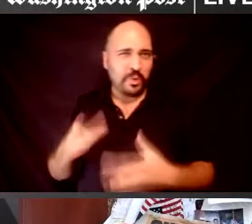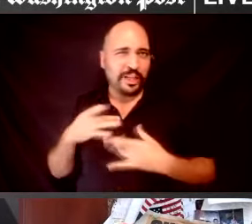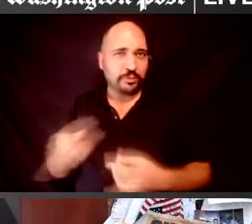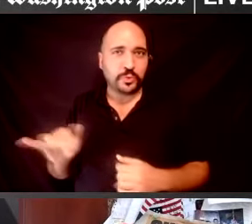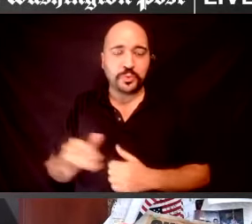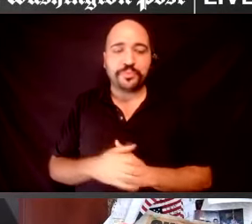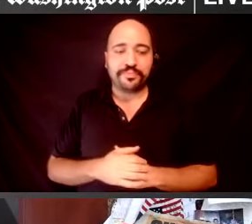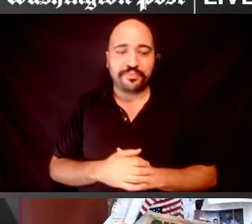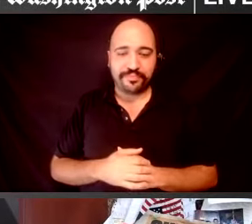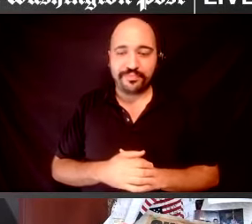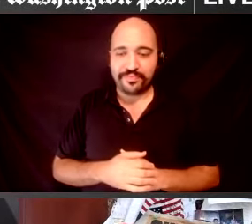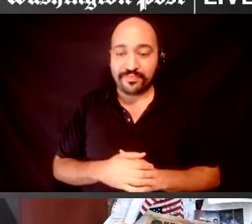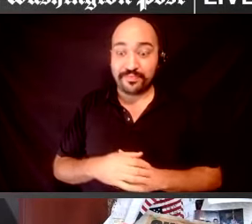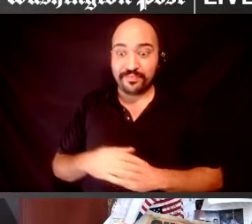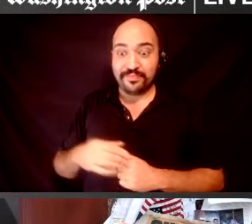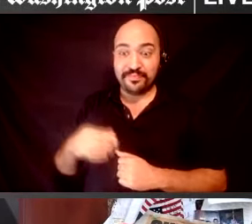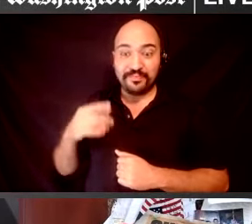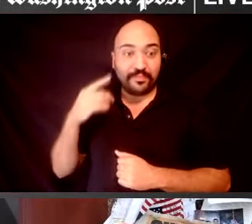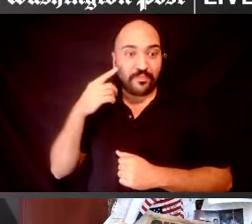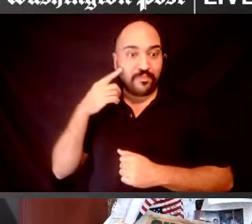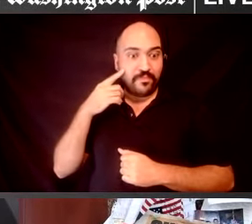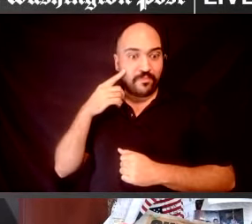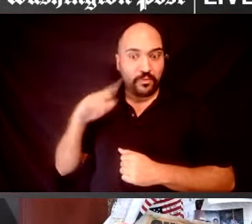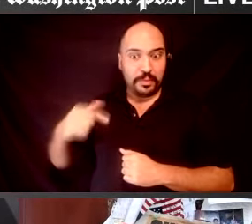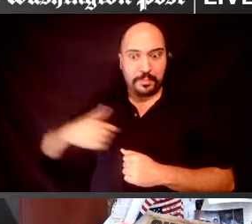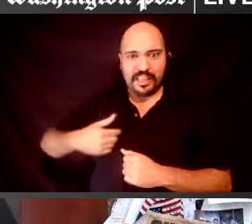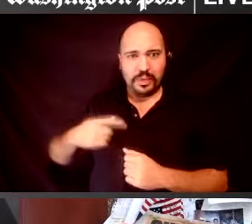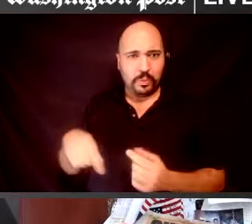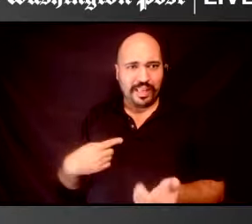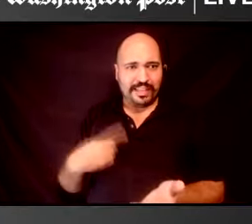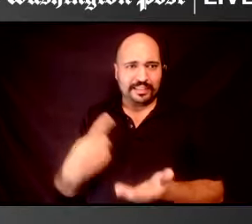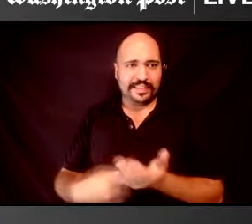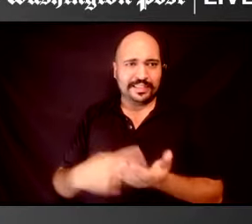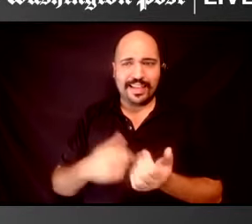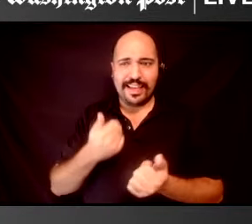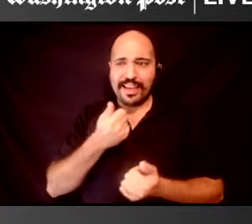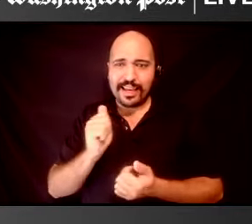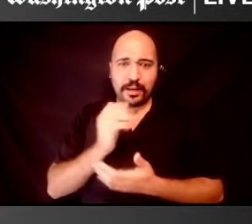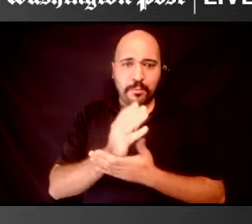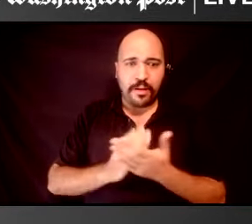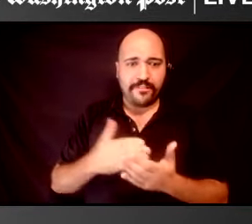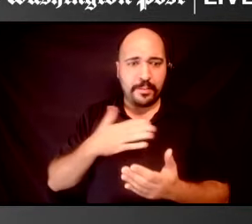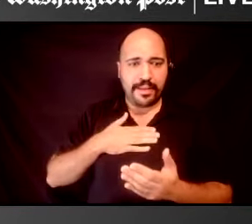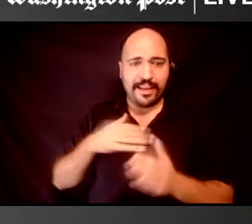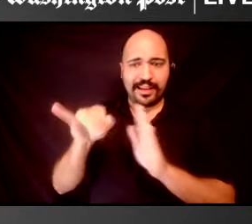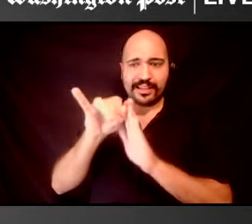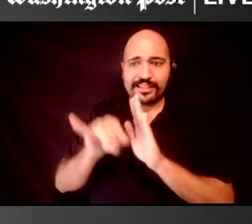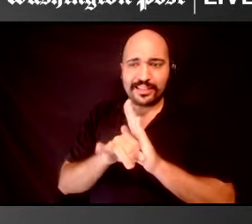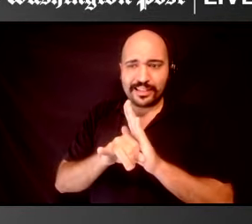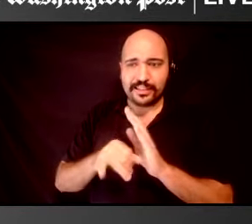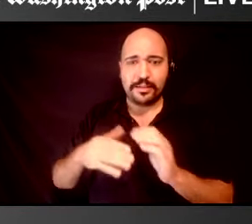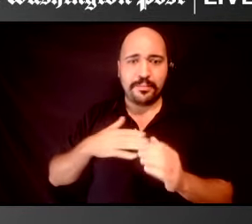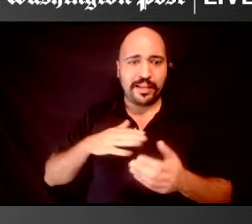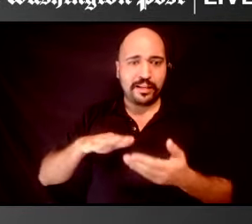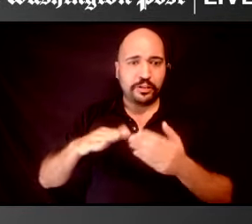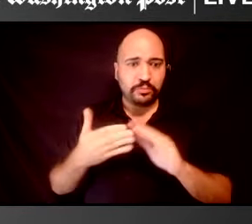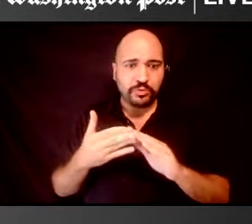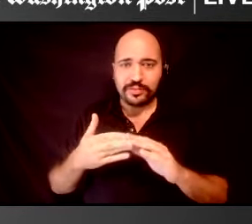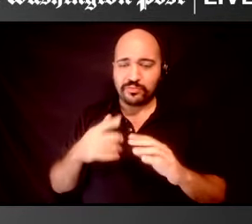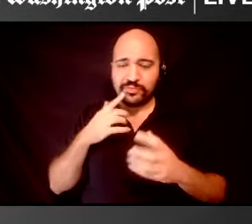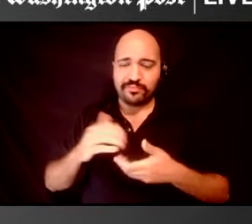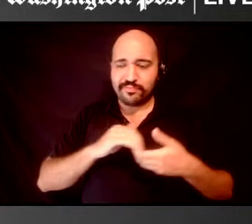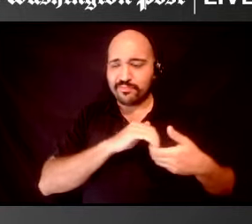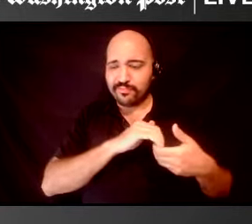think, you know, for me, when I talk about any aspect of my identity and my communities, they all go together. You know,